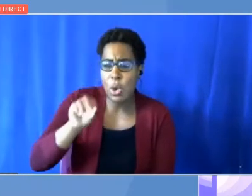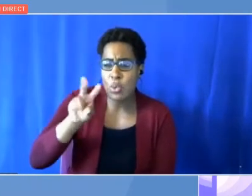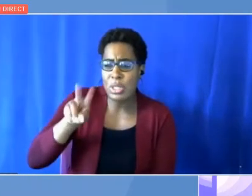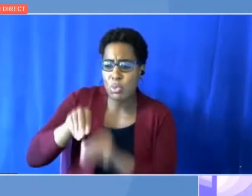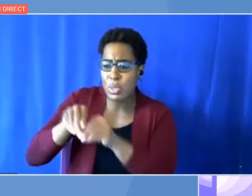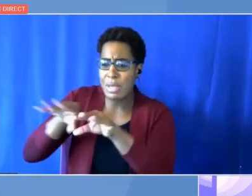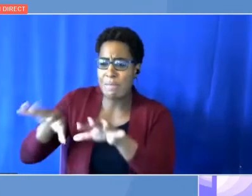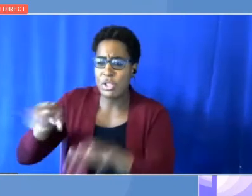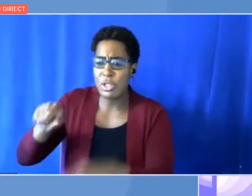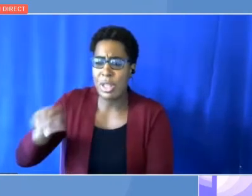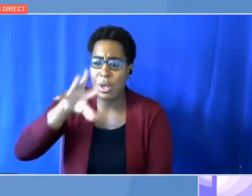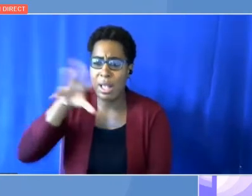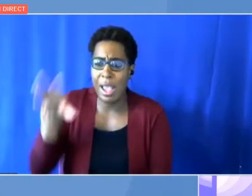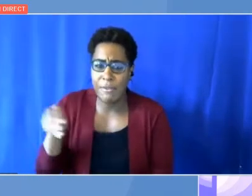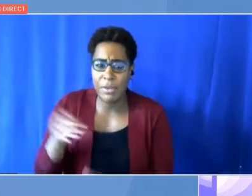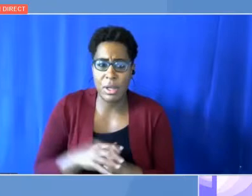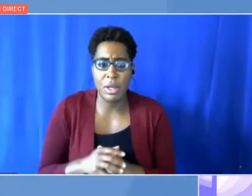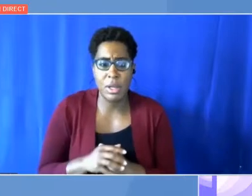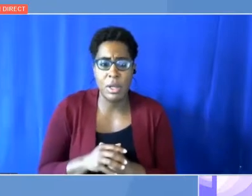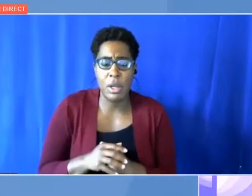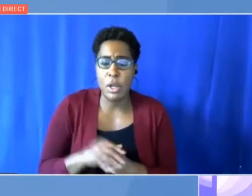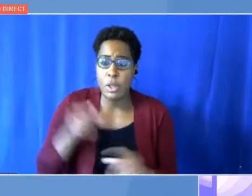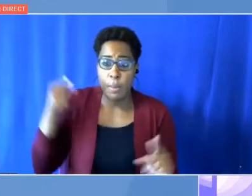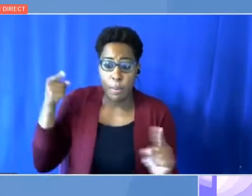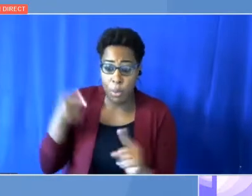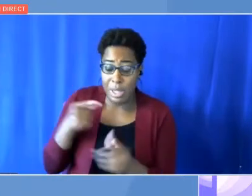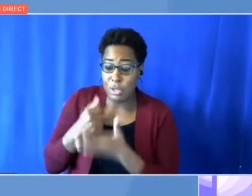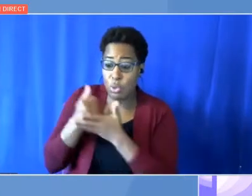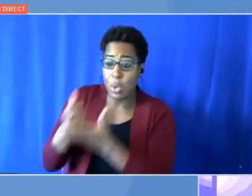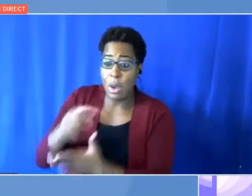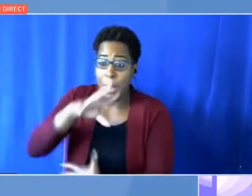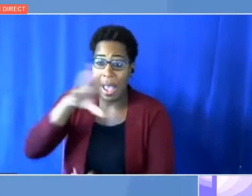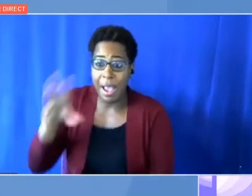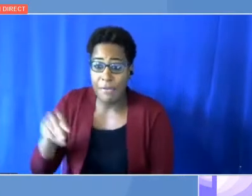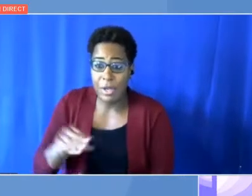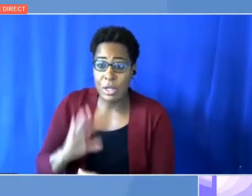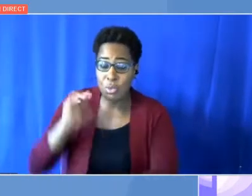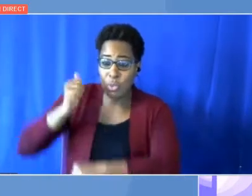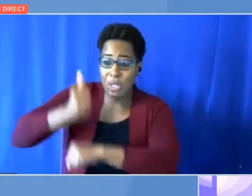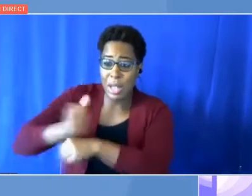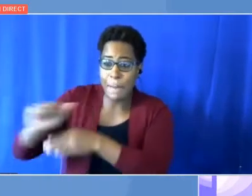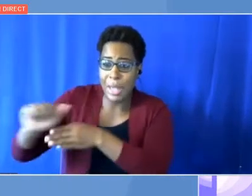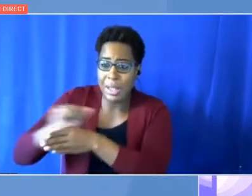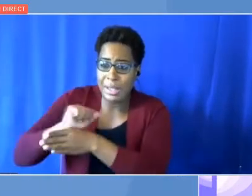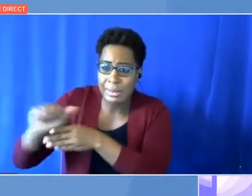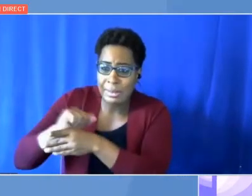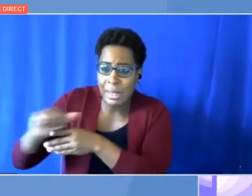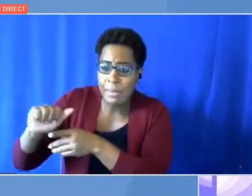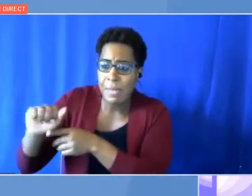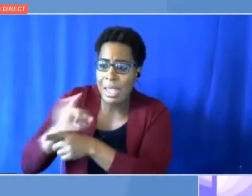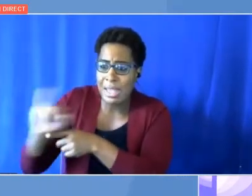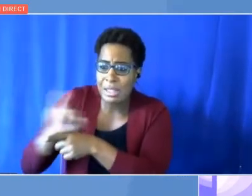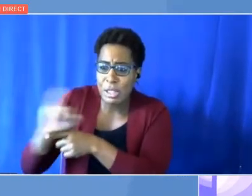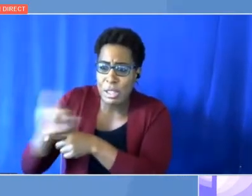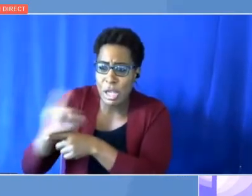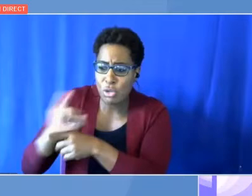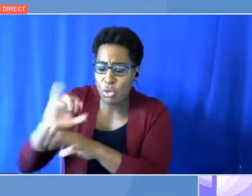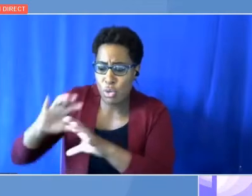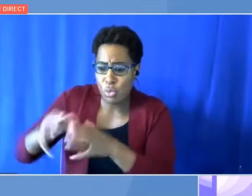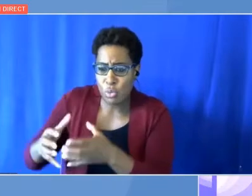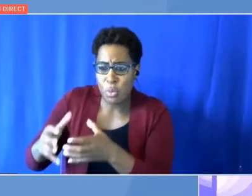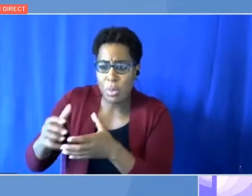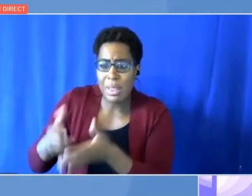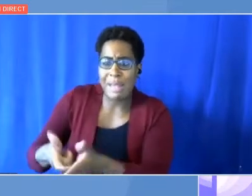to help Africa to build an industrial sector that is coherent in creating the demand for the clean energy.